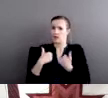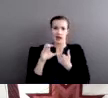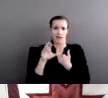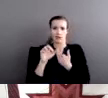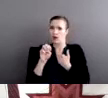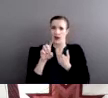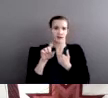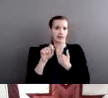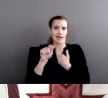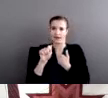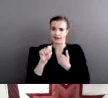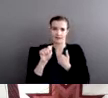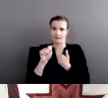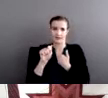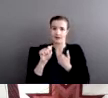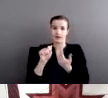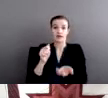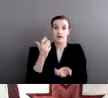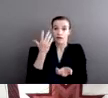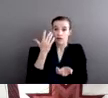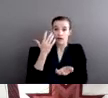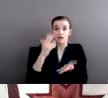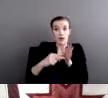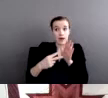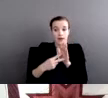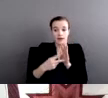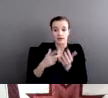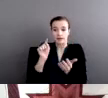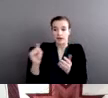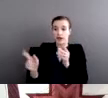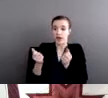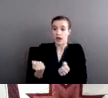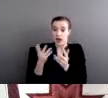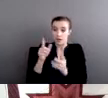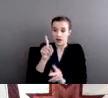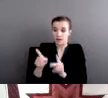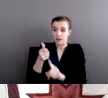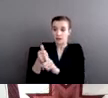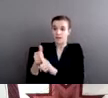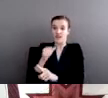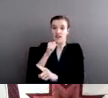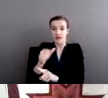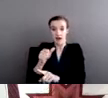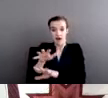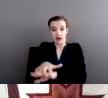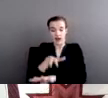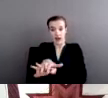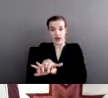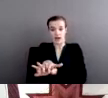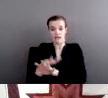how many non-Indians were perpetrating crimes against Indians before 1978.